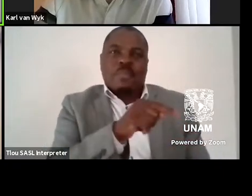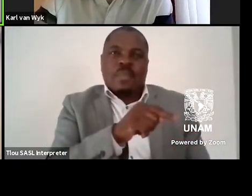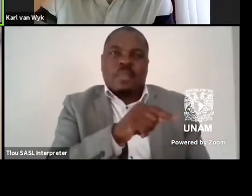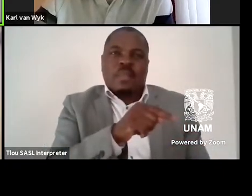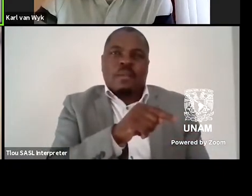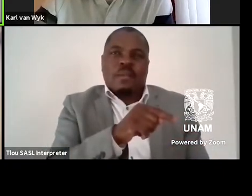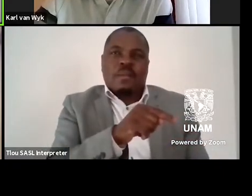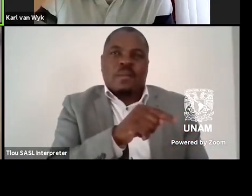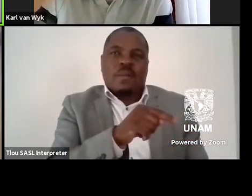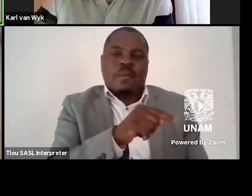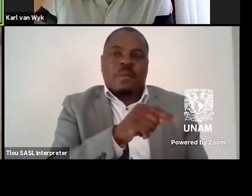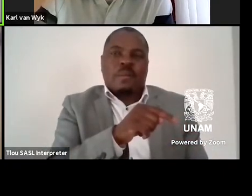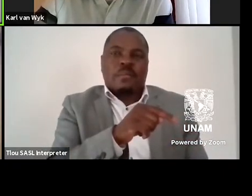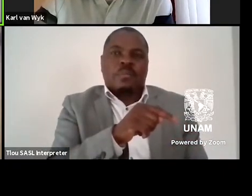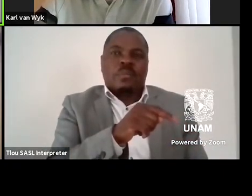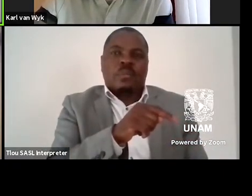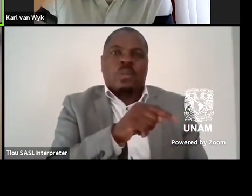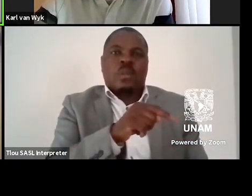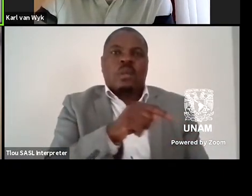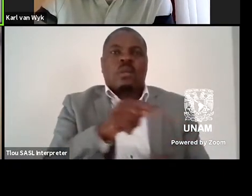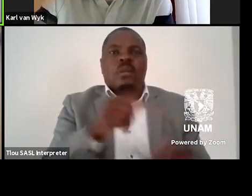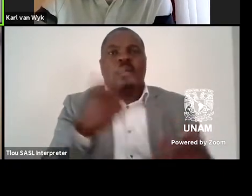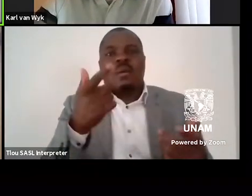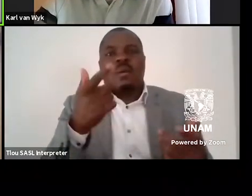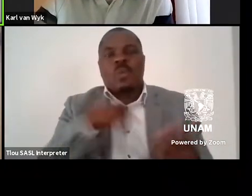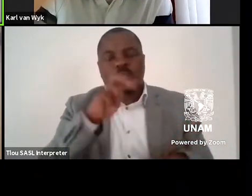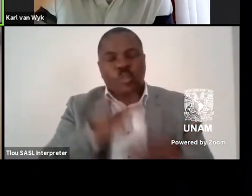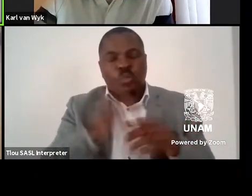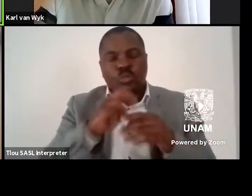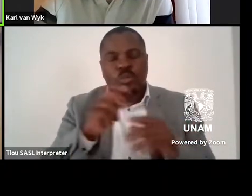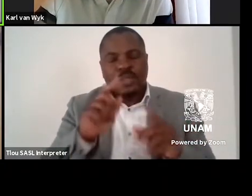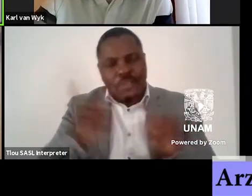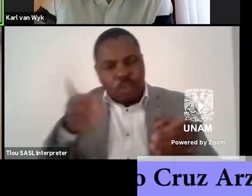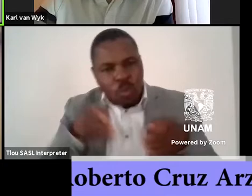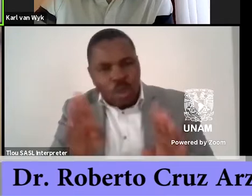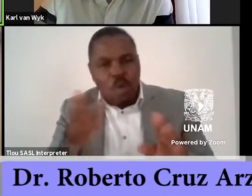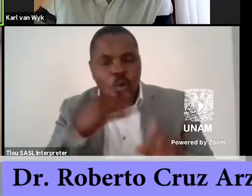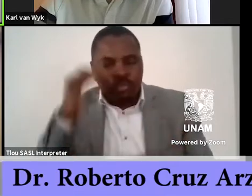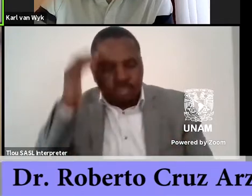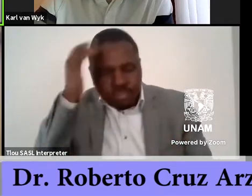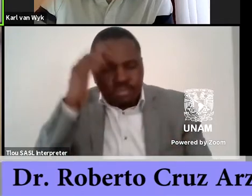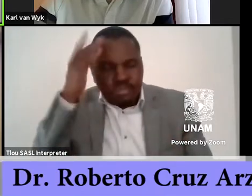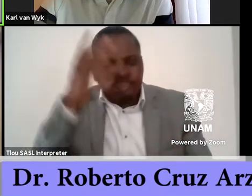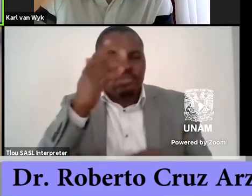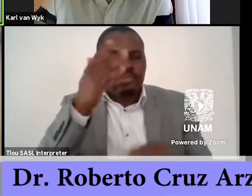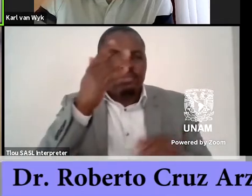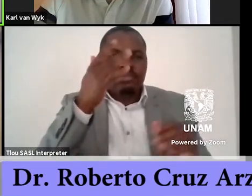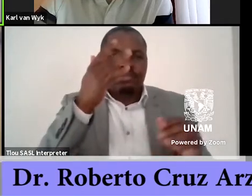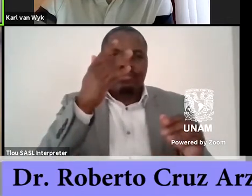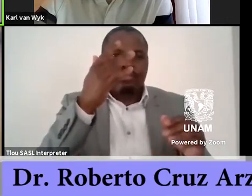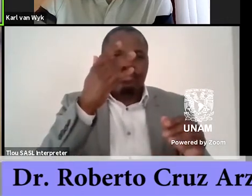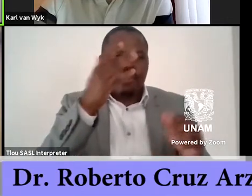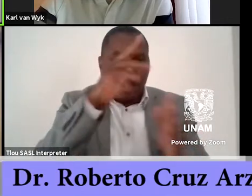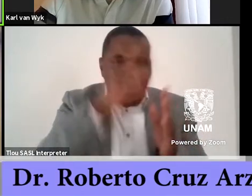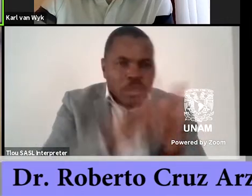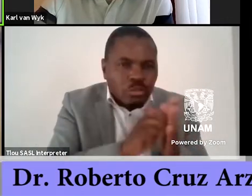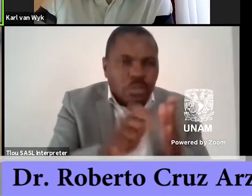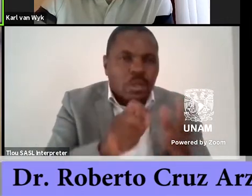conceptualization of literature, more open, more critical,